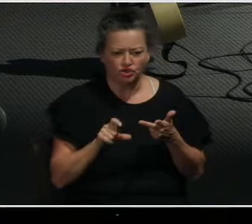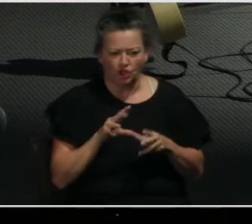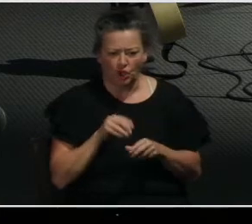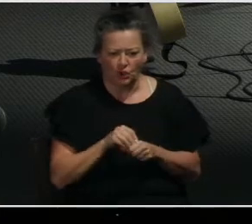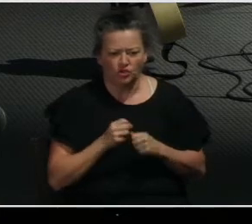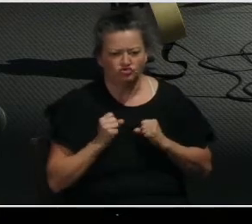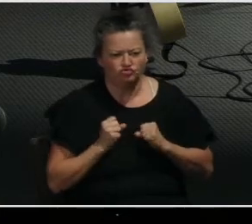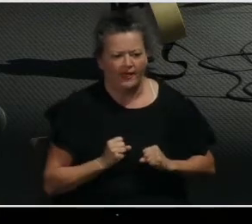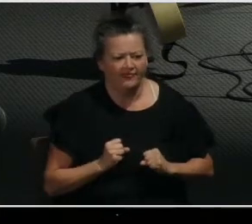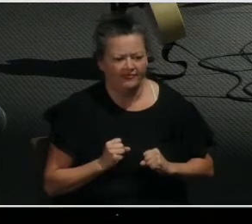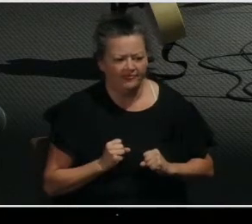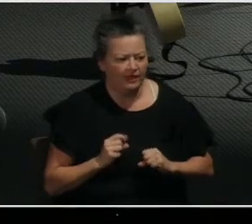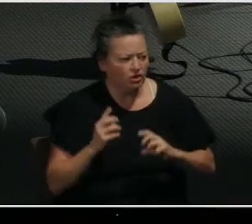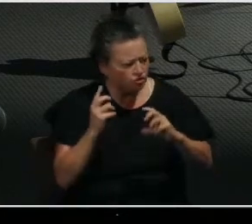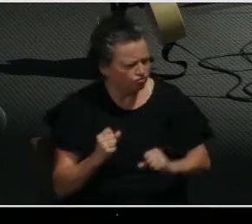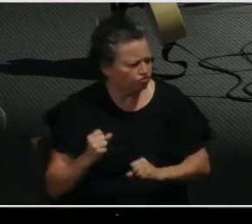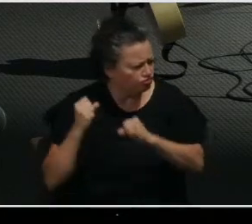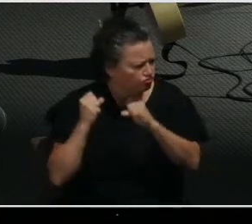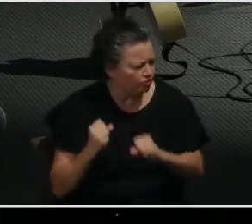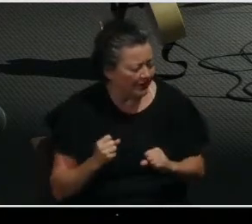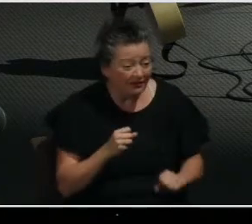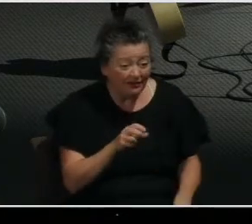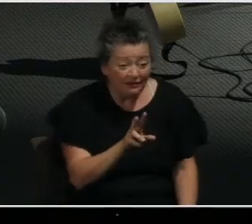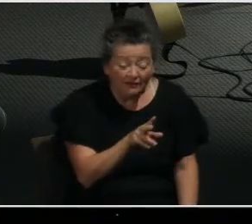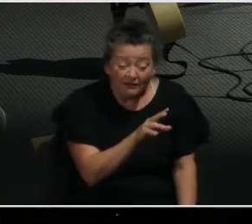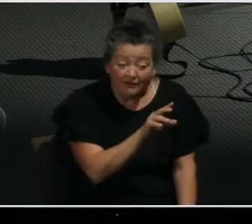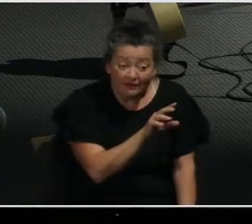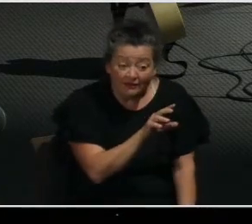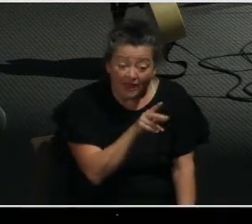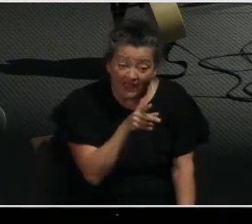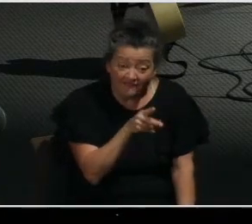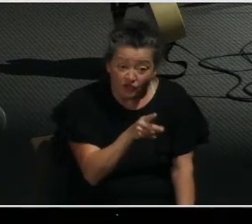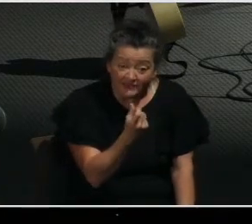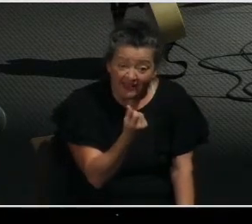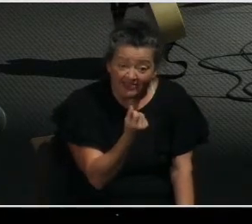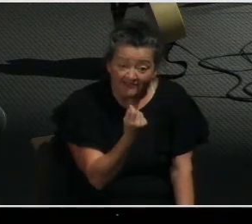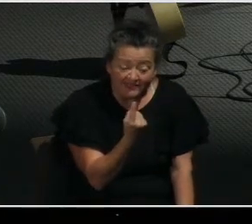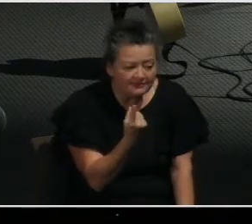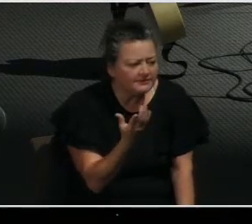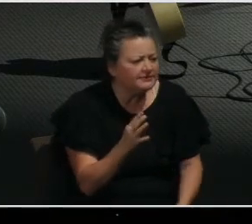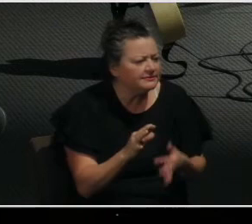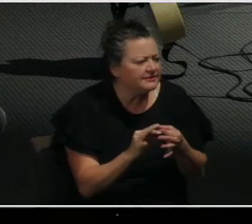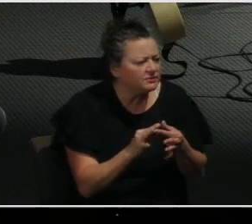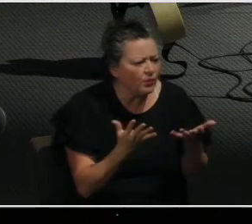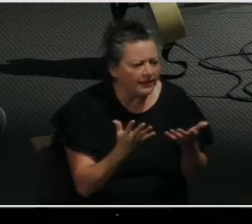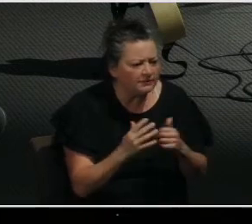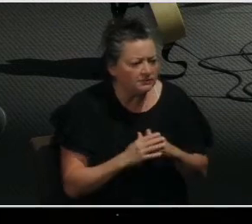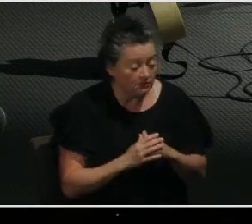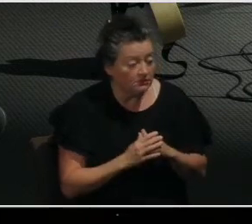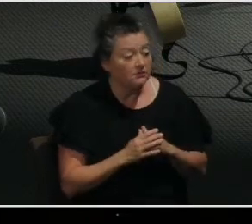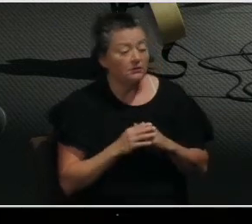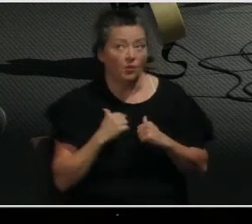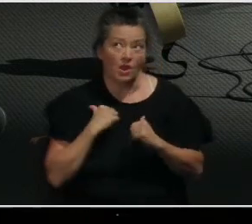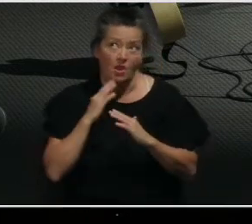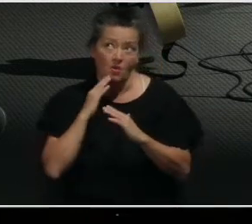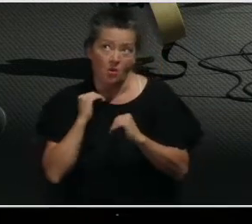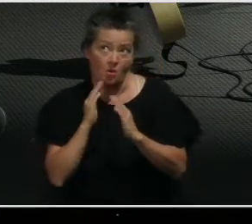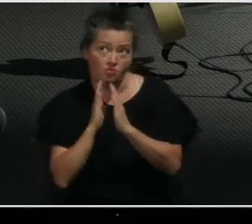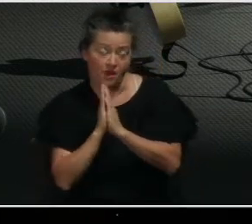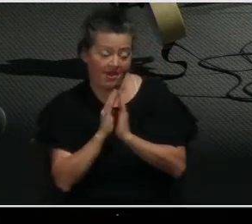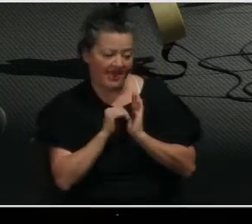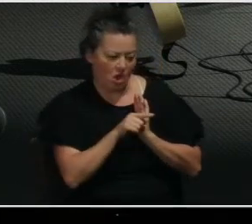to His glorious might. Verse 11. Being strengthened with all